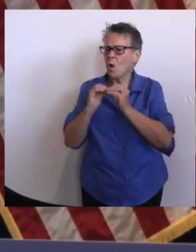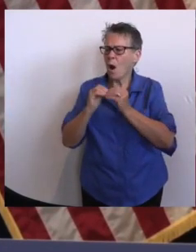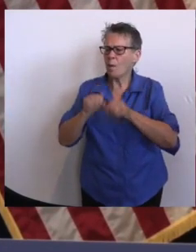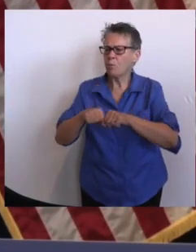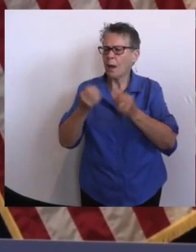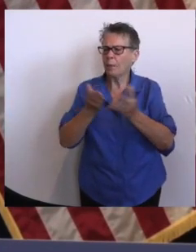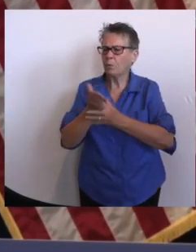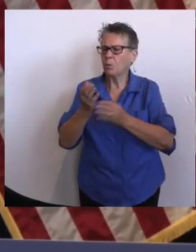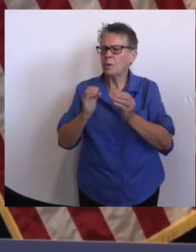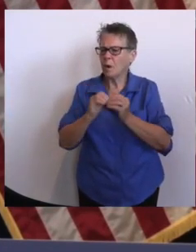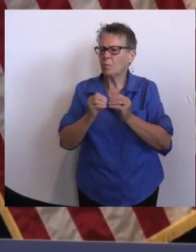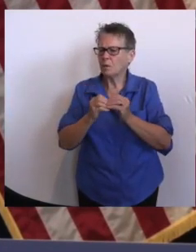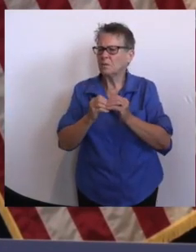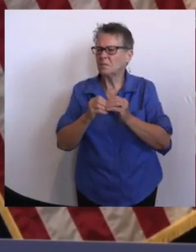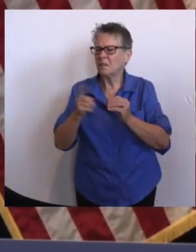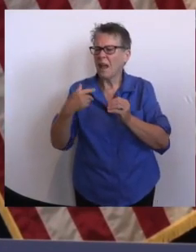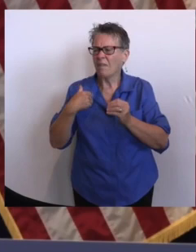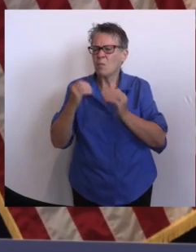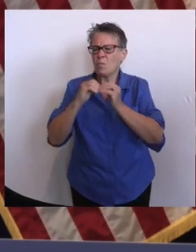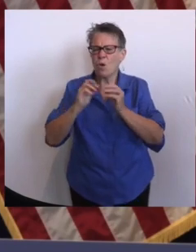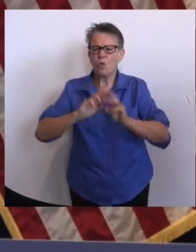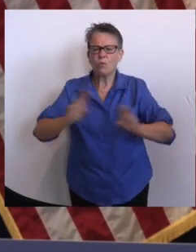So we can update on Wednesday.